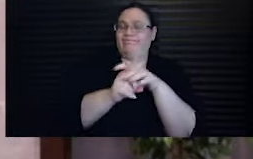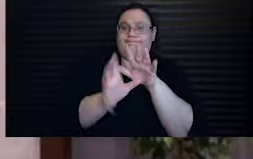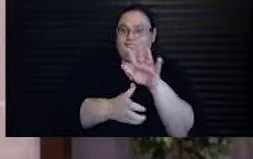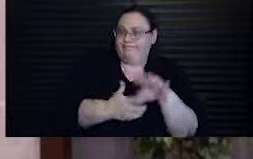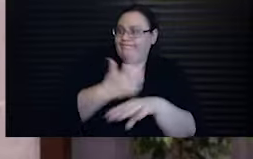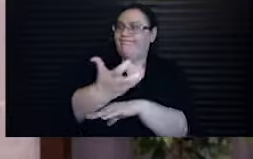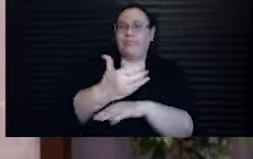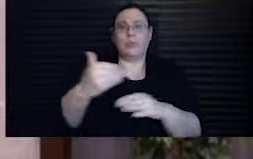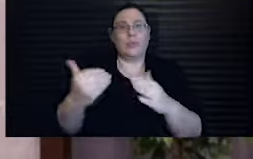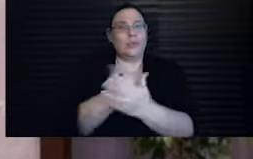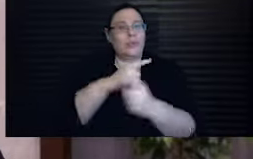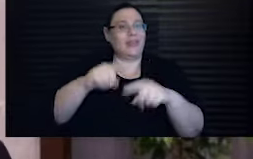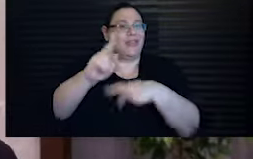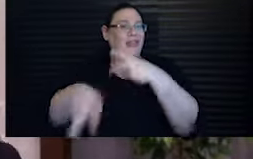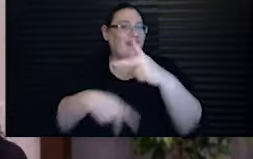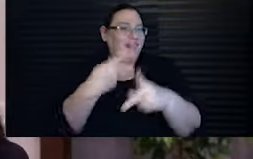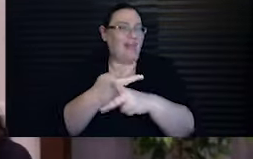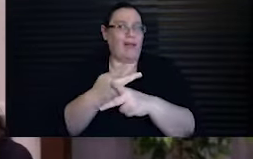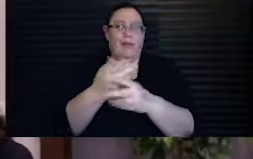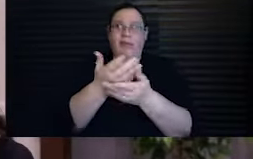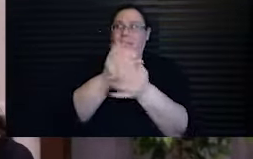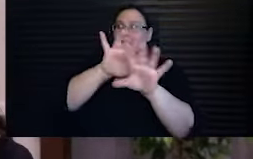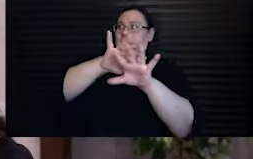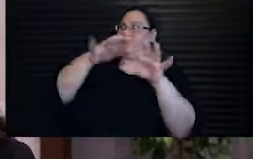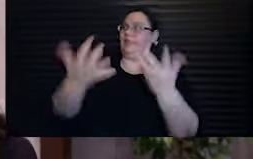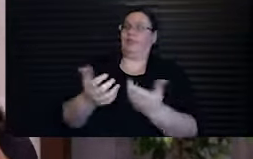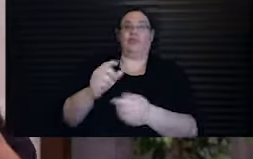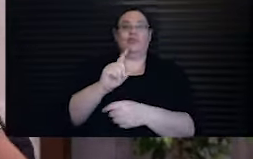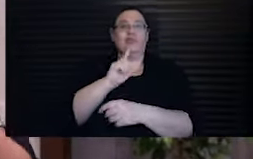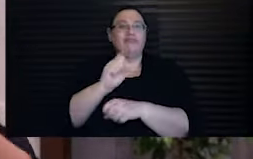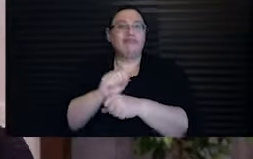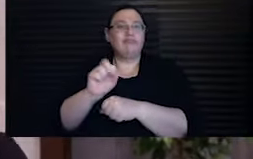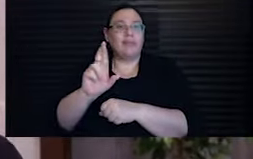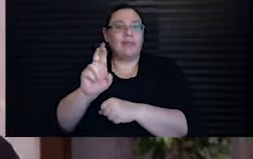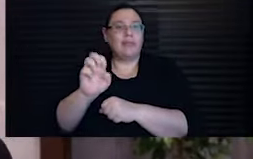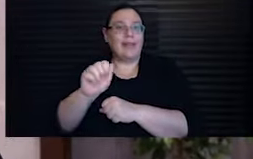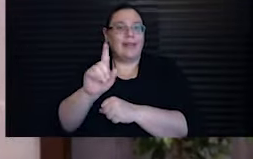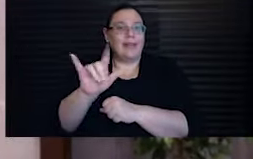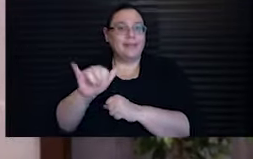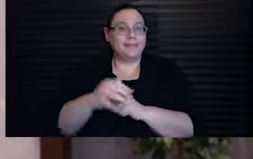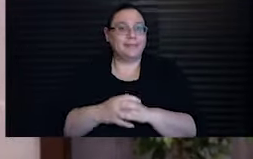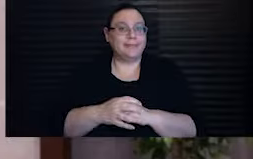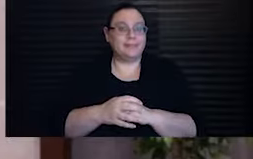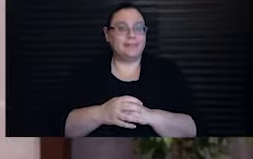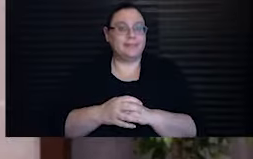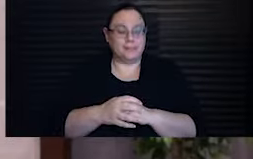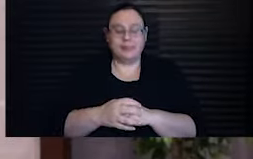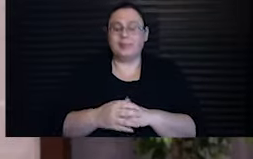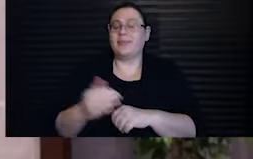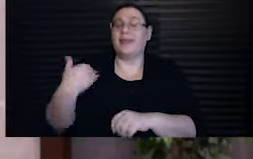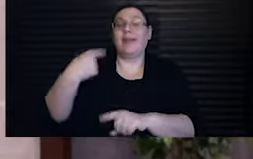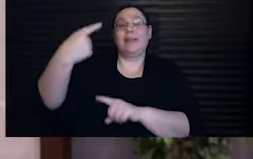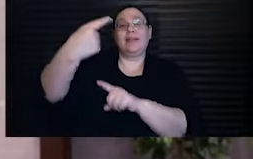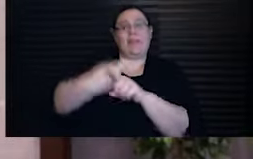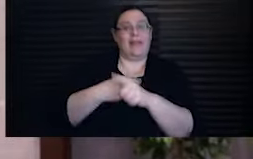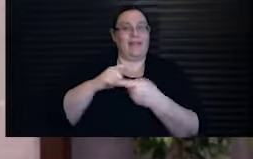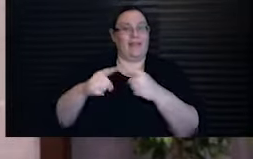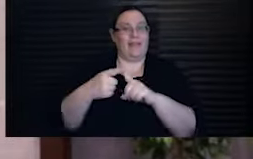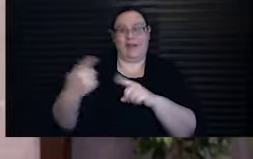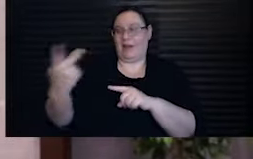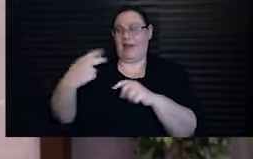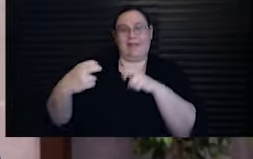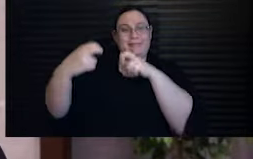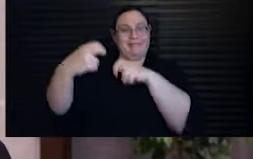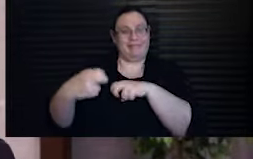new and different kind of reality. Now, last month, I sat with a friend, an